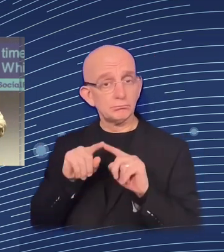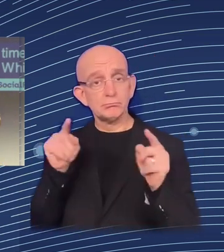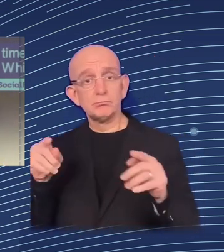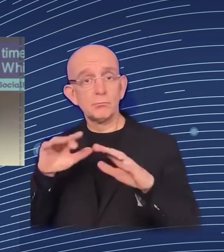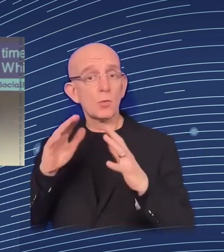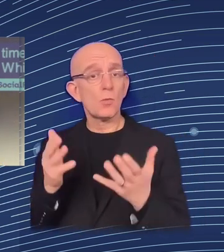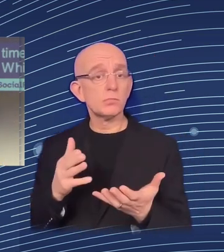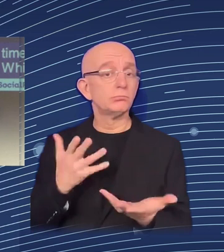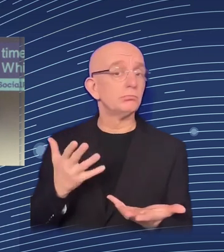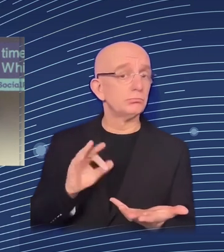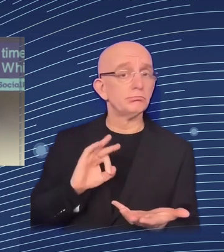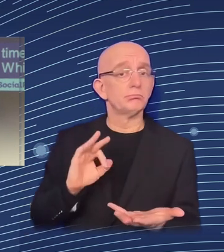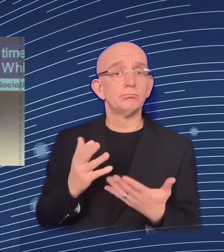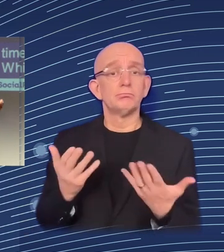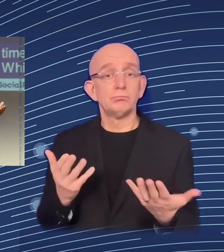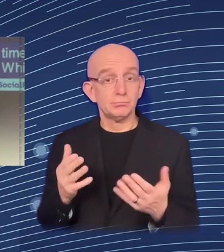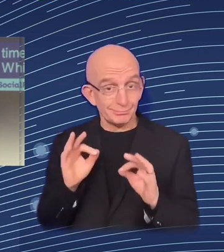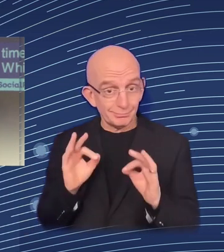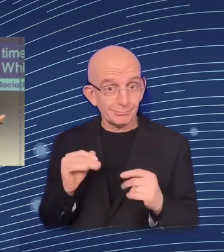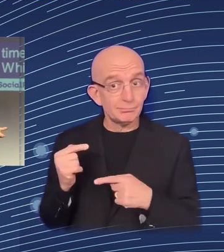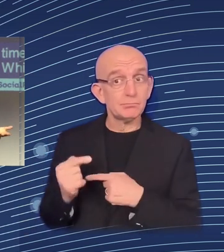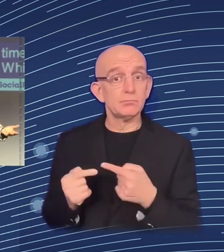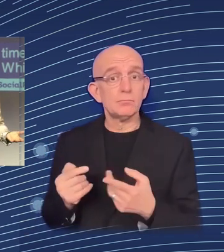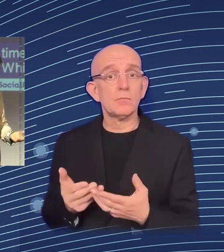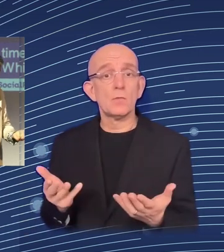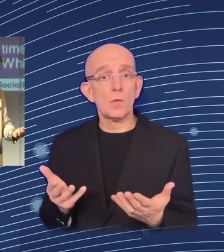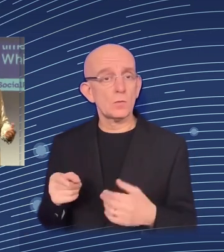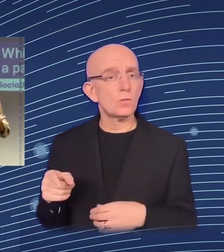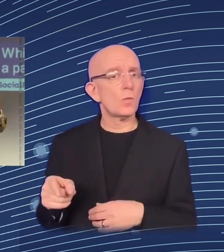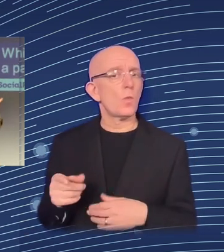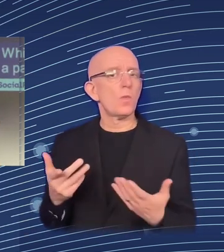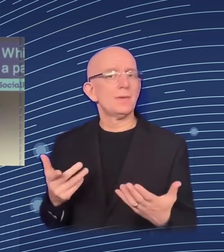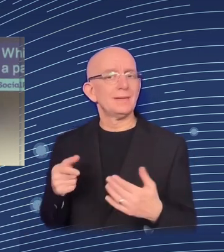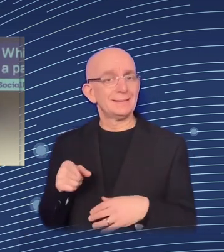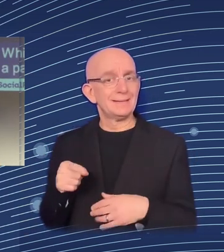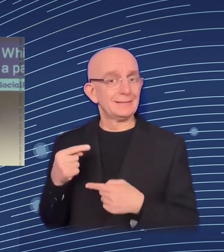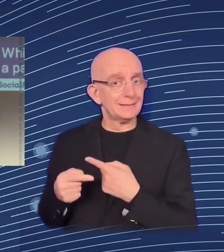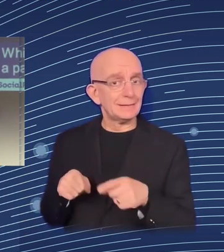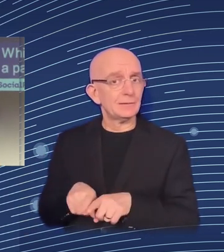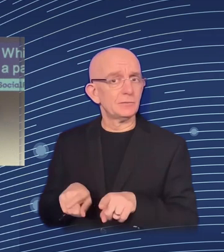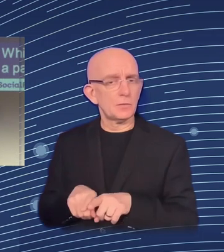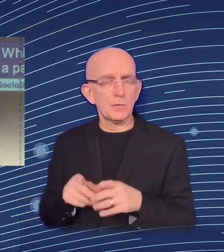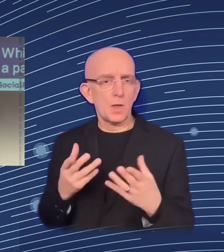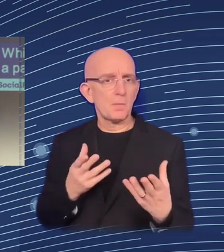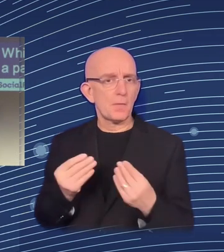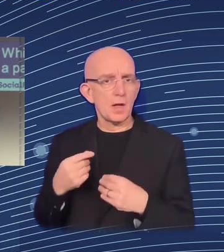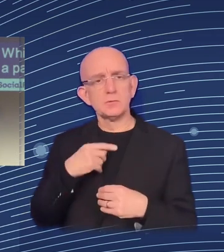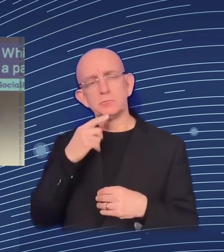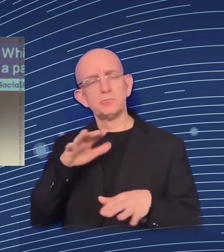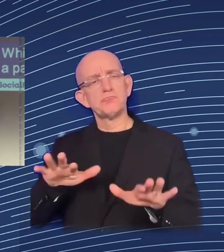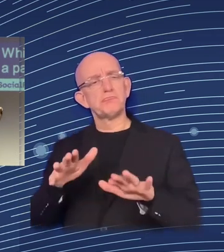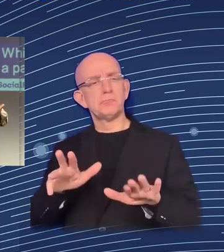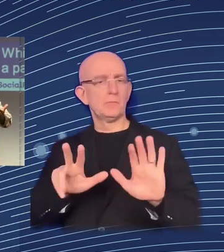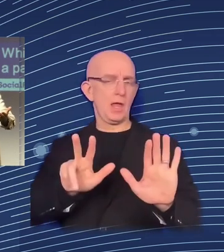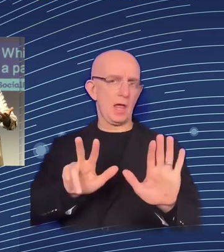get into a particular intervention. For instance, unemployed workers, right? Unemployed workers that do not have a job, then